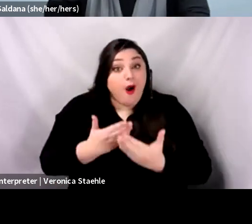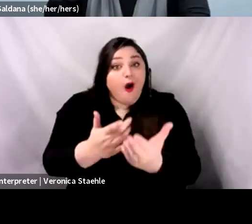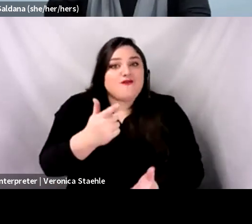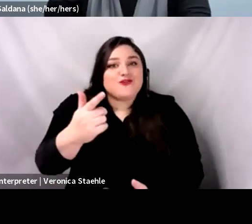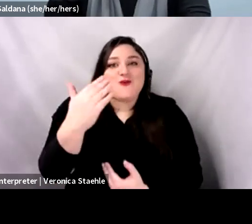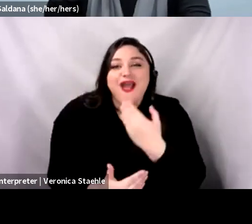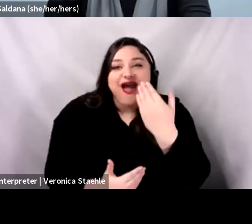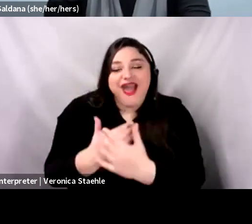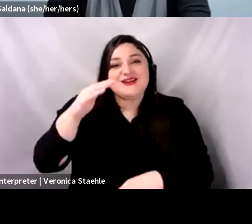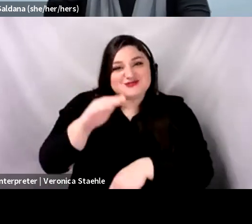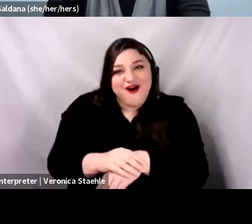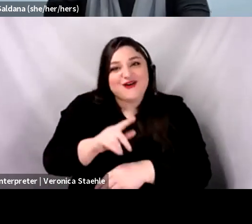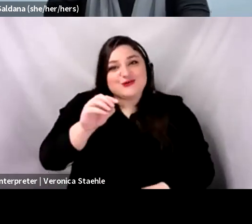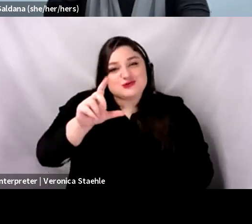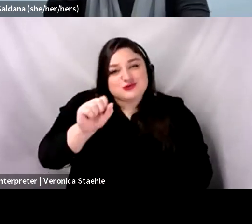COINS.